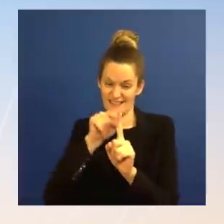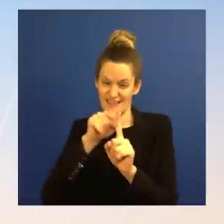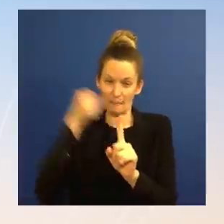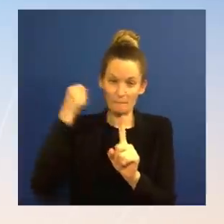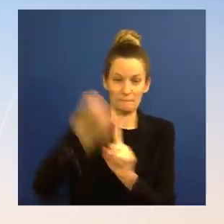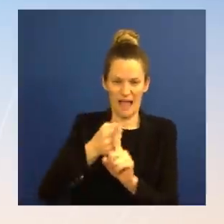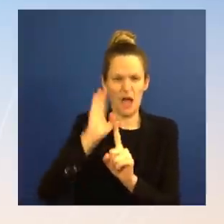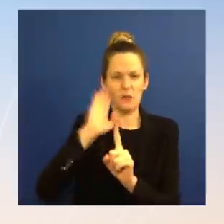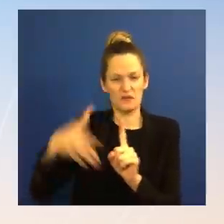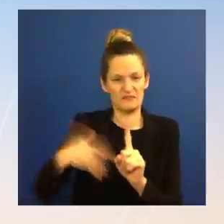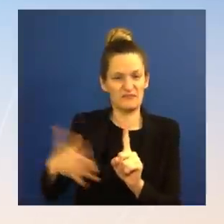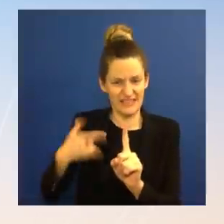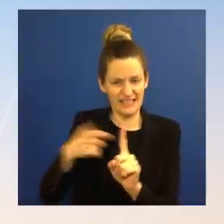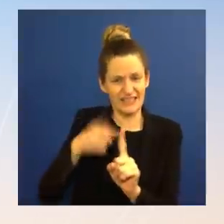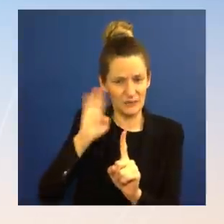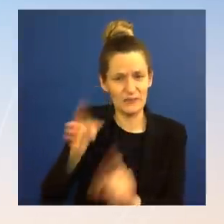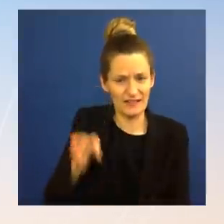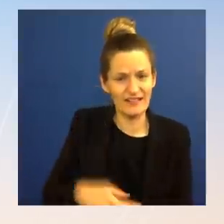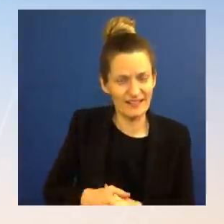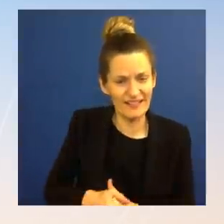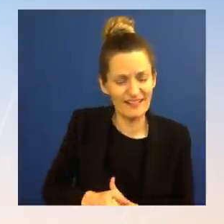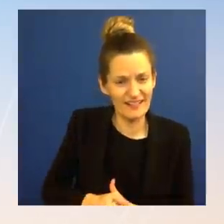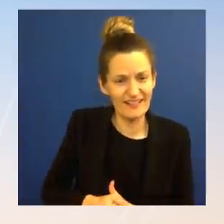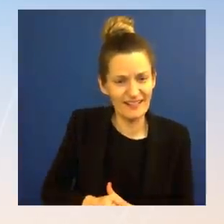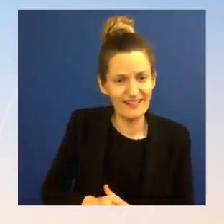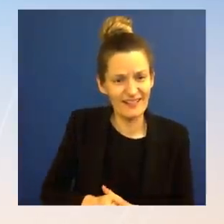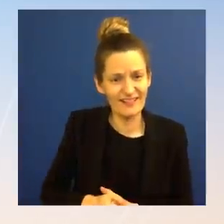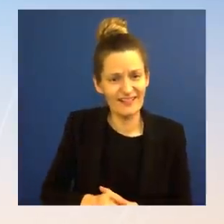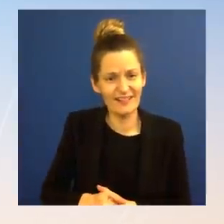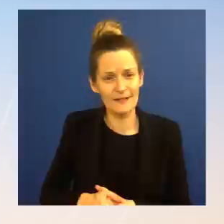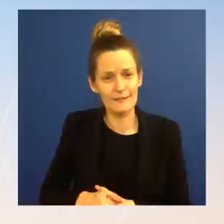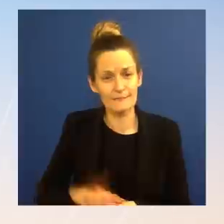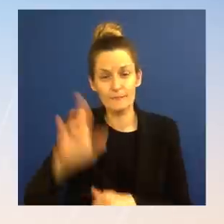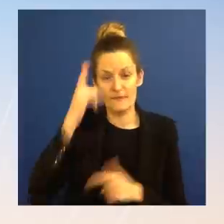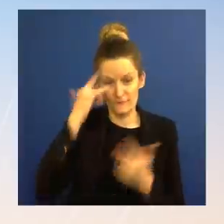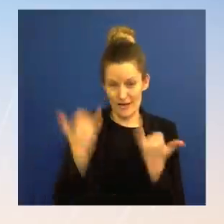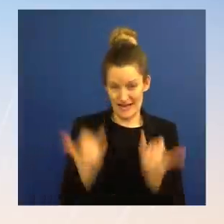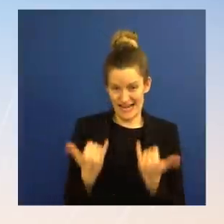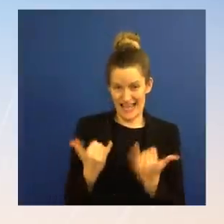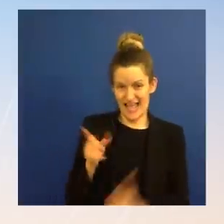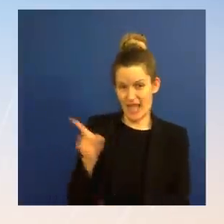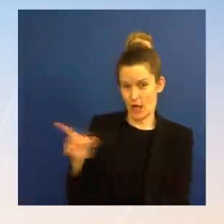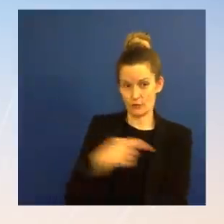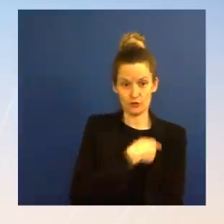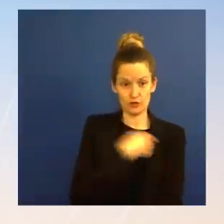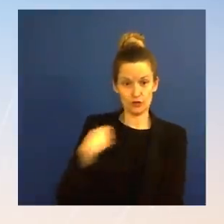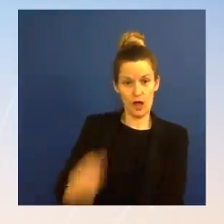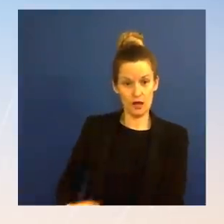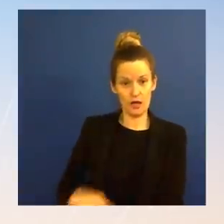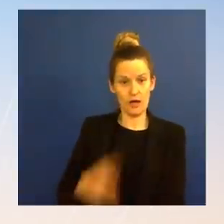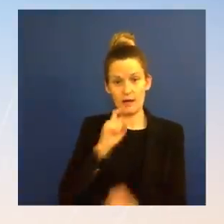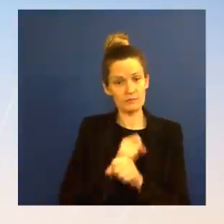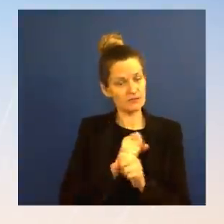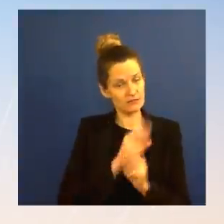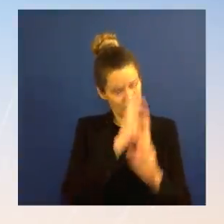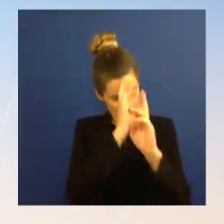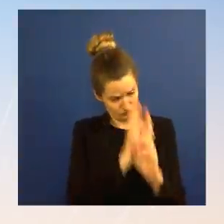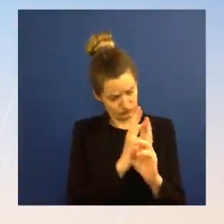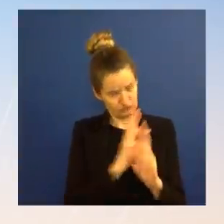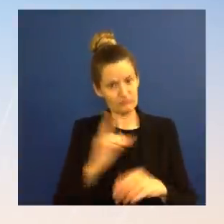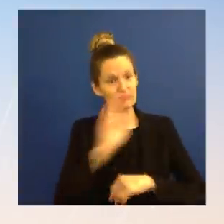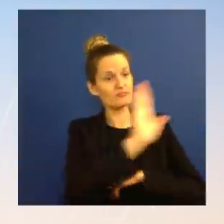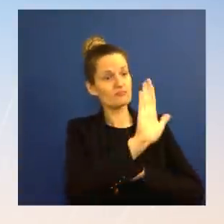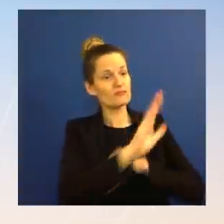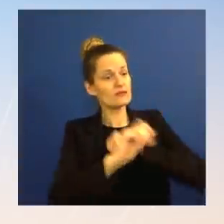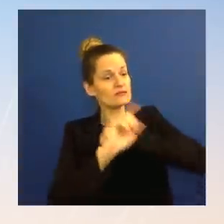requirements that have been put in place. But we would continue to encourage any country to think a lot about what